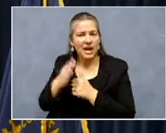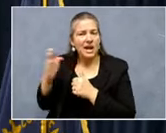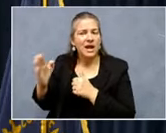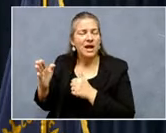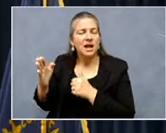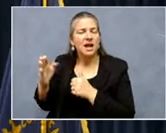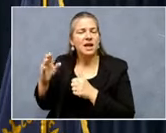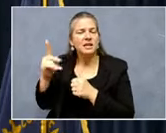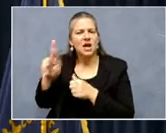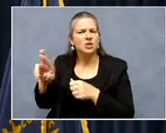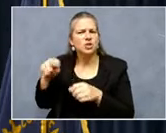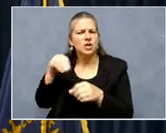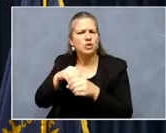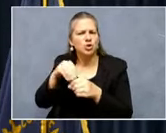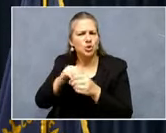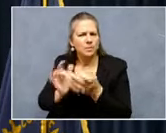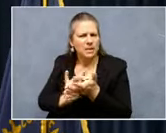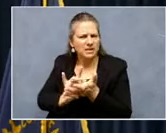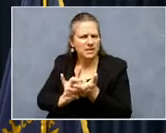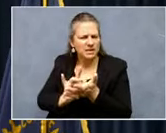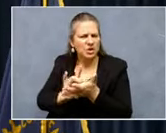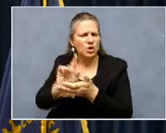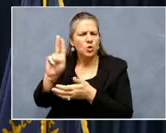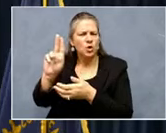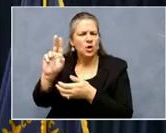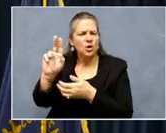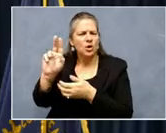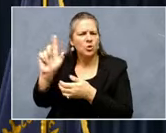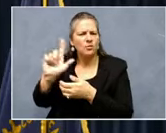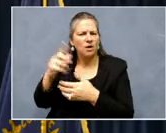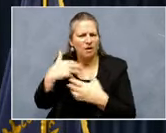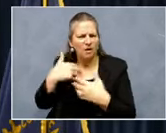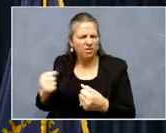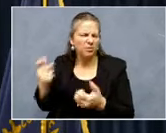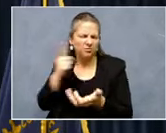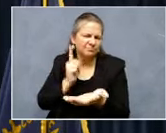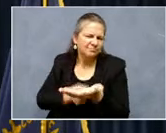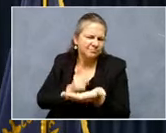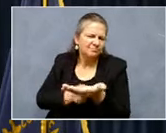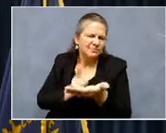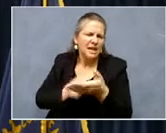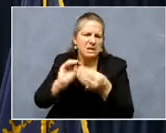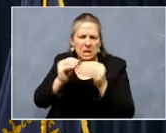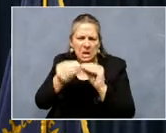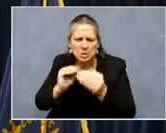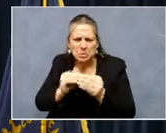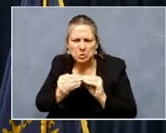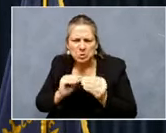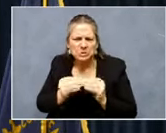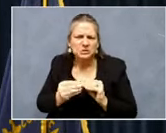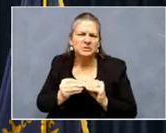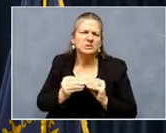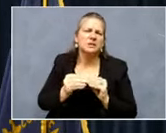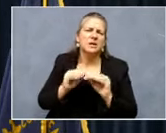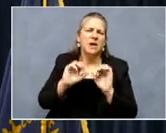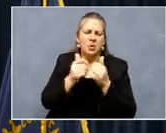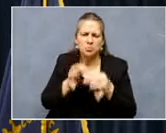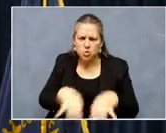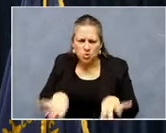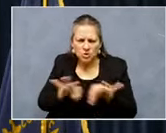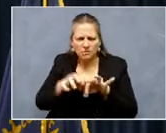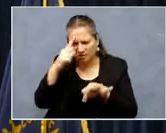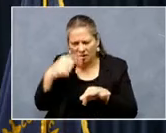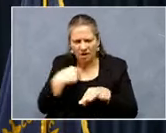medicine at U of L health. We're going to discuss the statistics on vaccine numbers and how important it is that we do our part to fight this